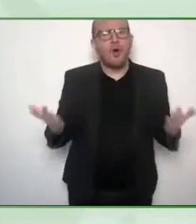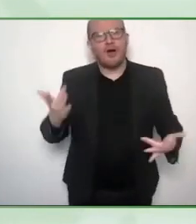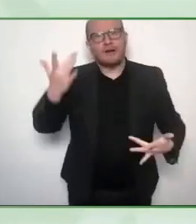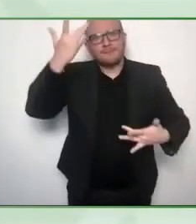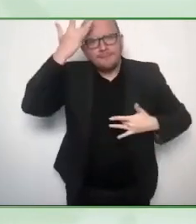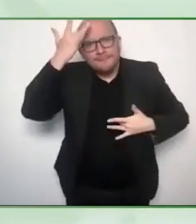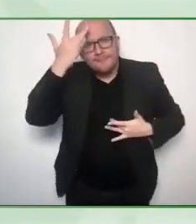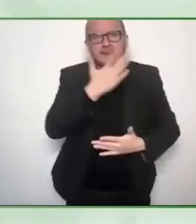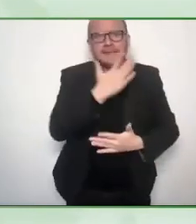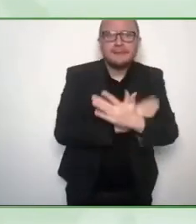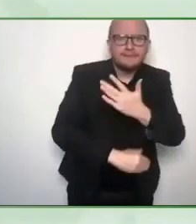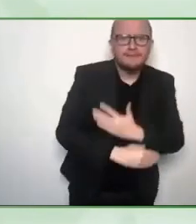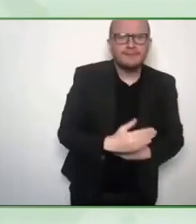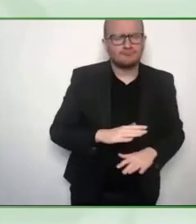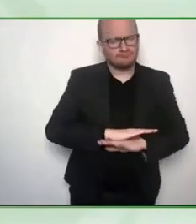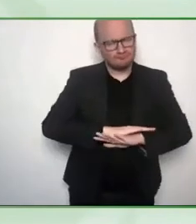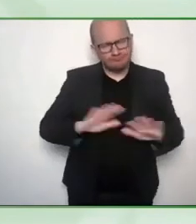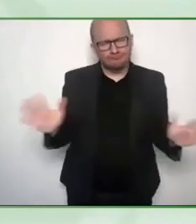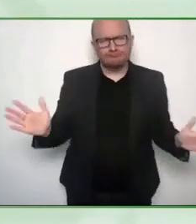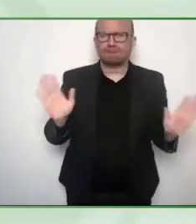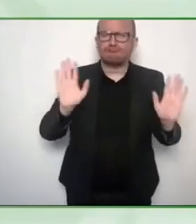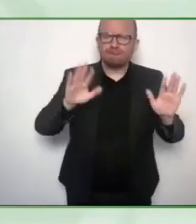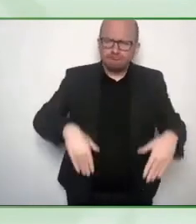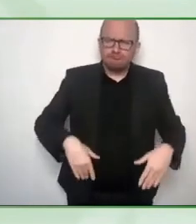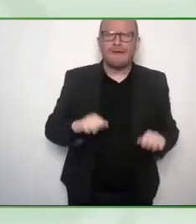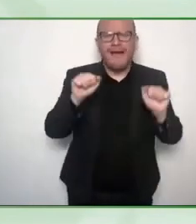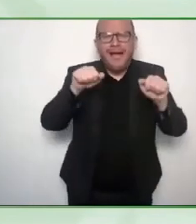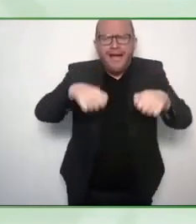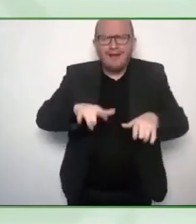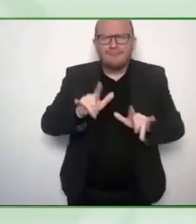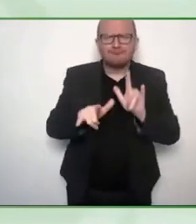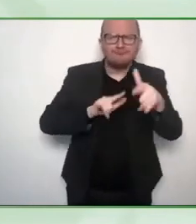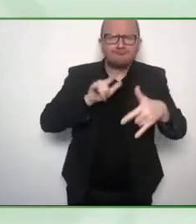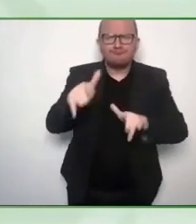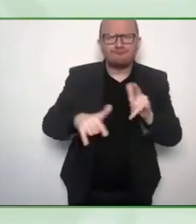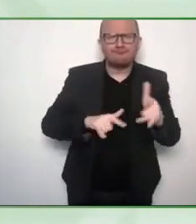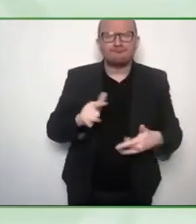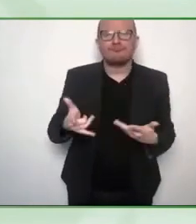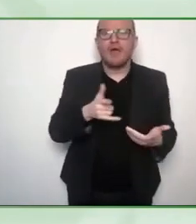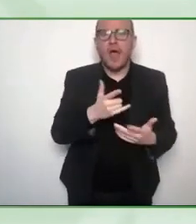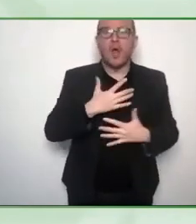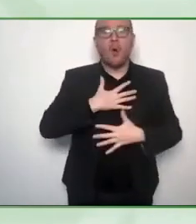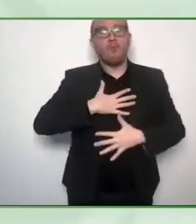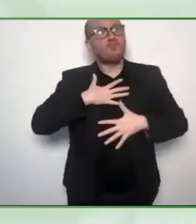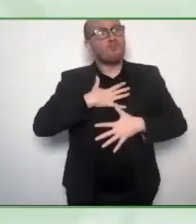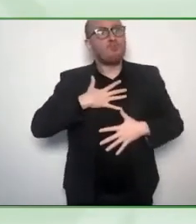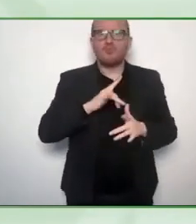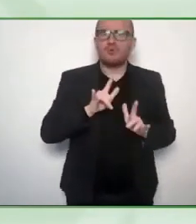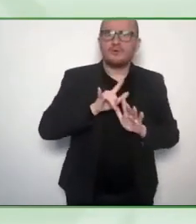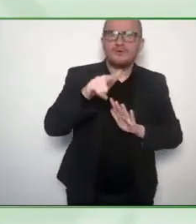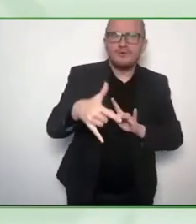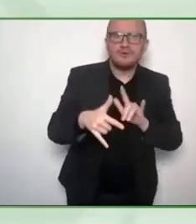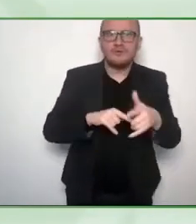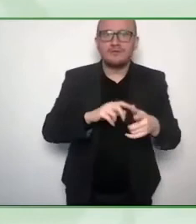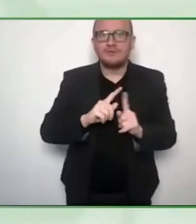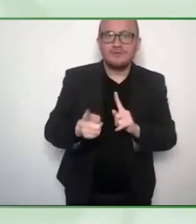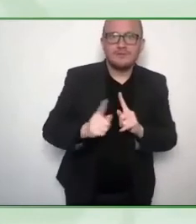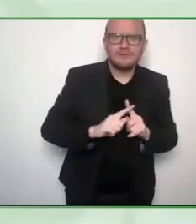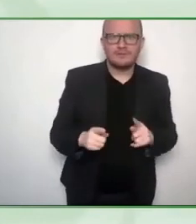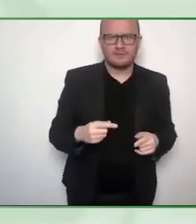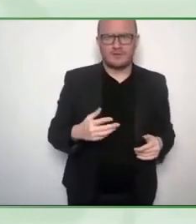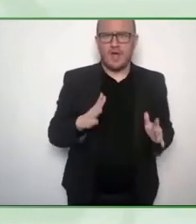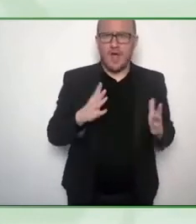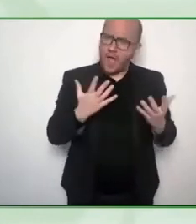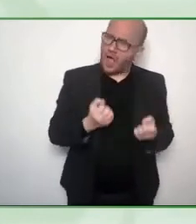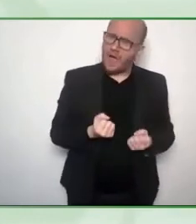point of the customer life cycle and the journey while they're traveling, we have integrated assistive solutions that exist across